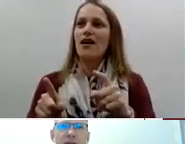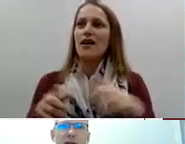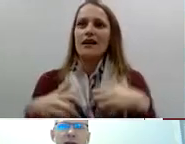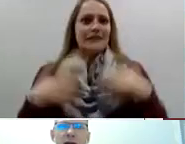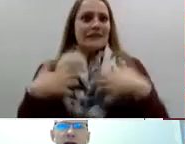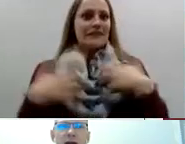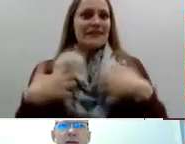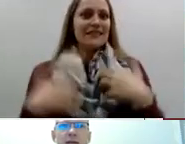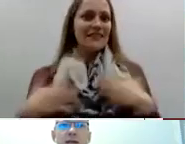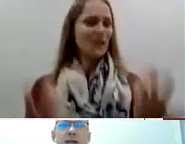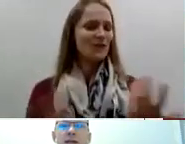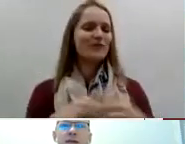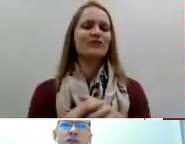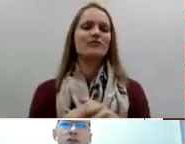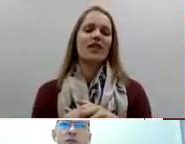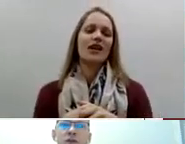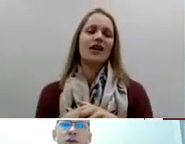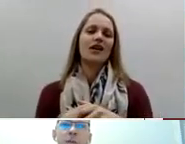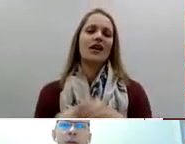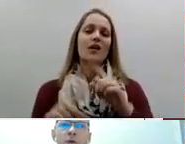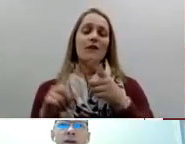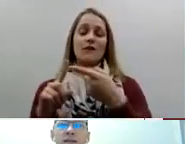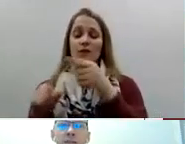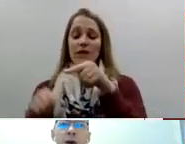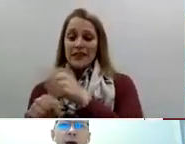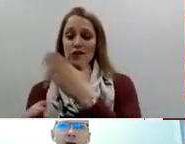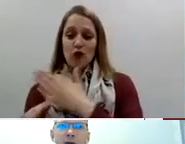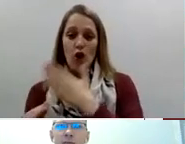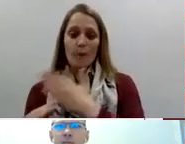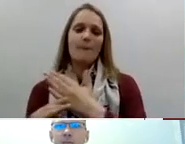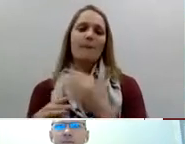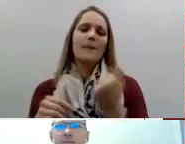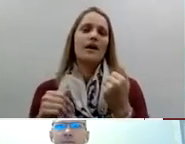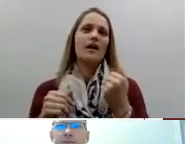and I could see that the children were inspired